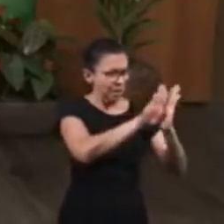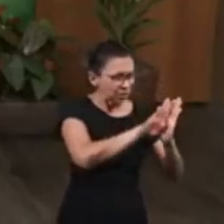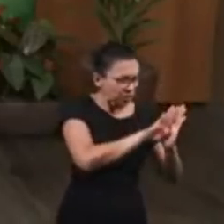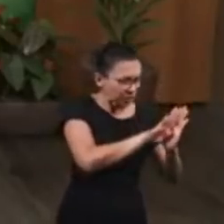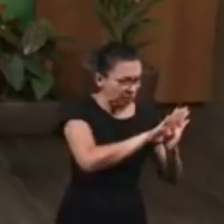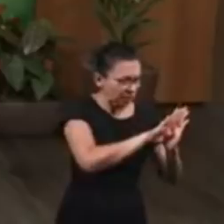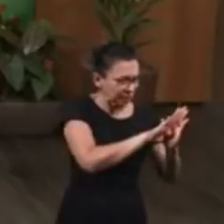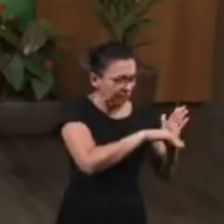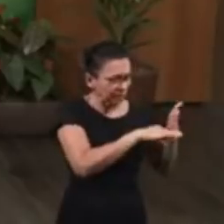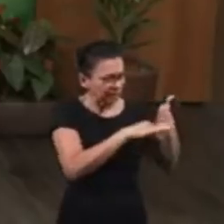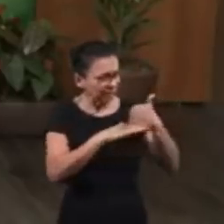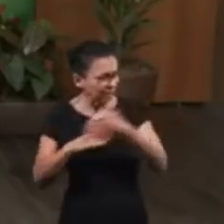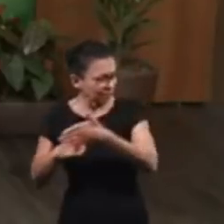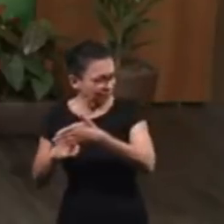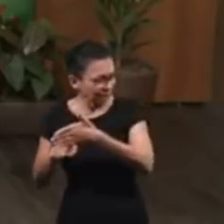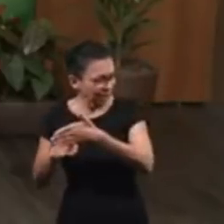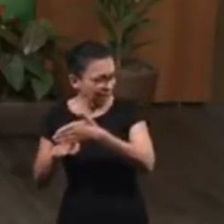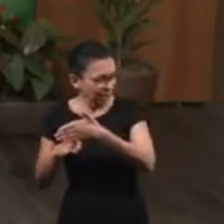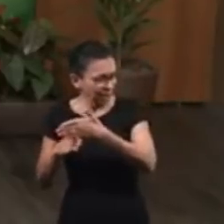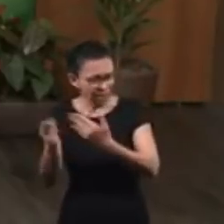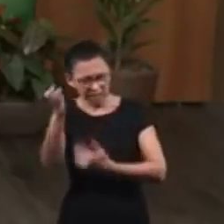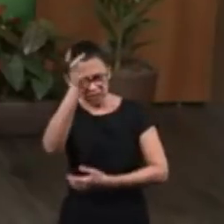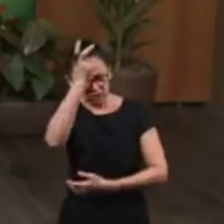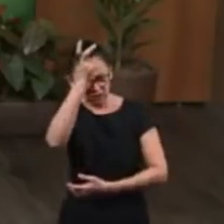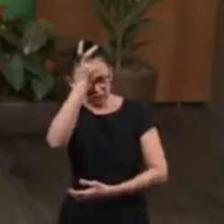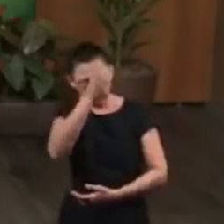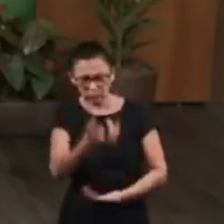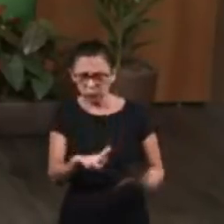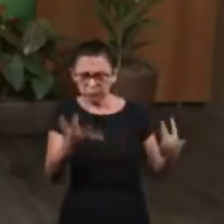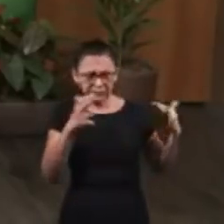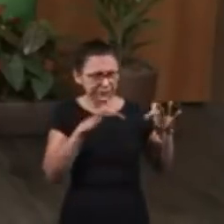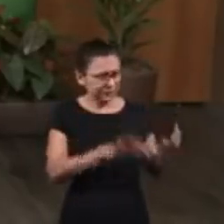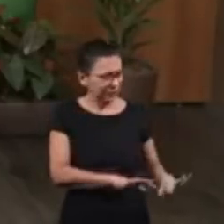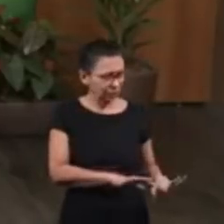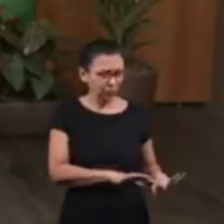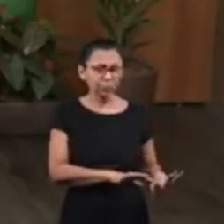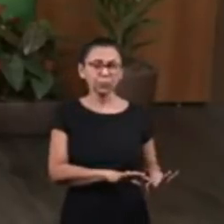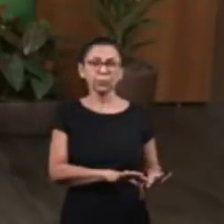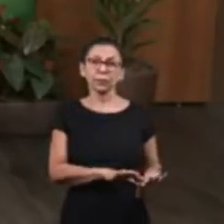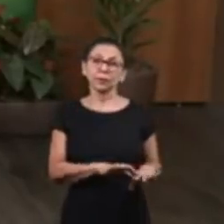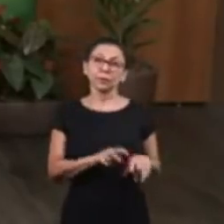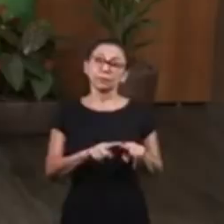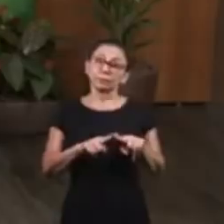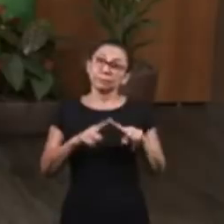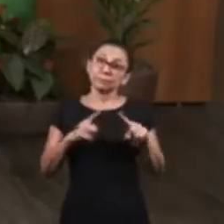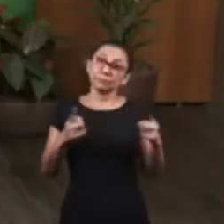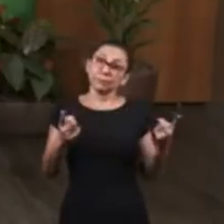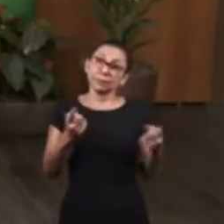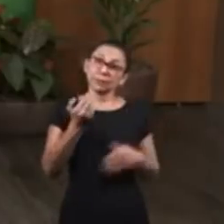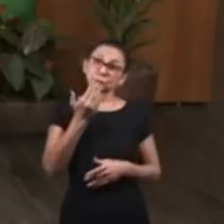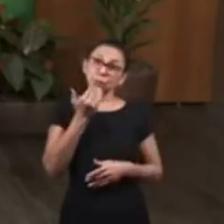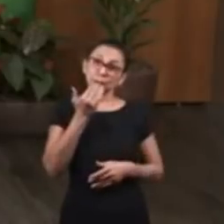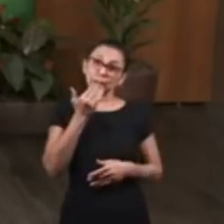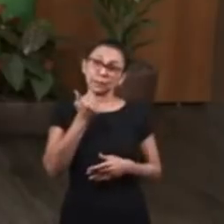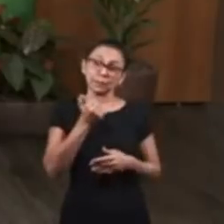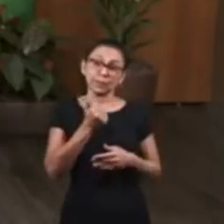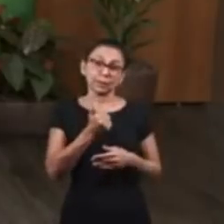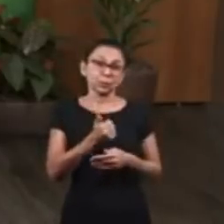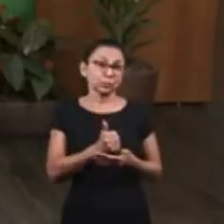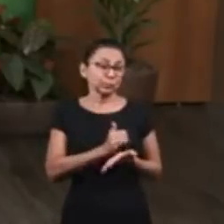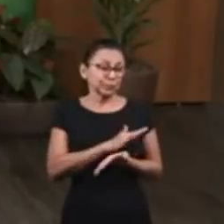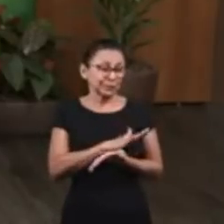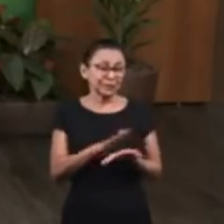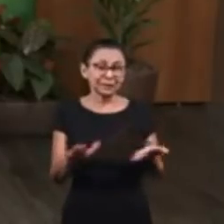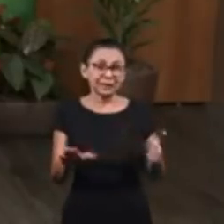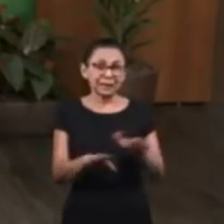youngest brother Benjamin to Egypt. However, after some time, when their sustain was gone